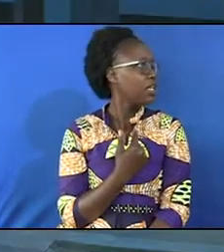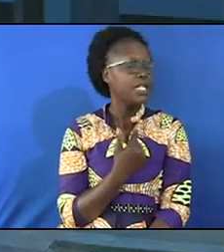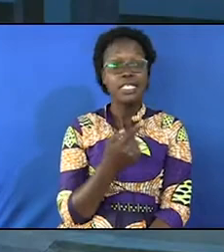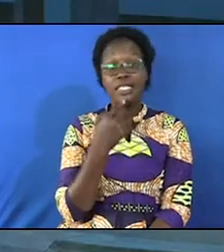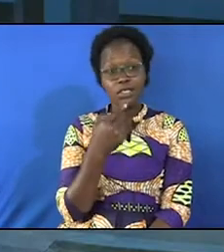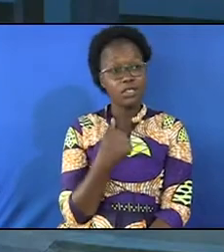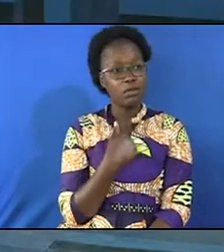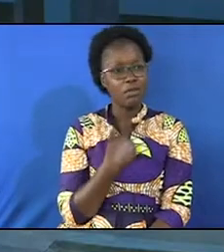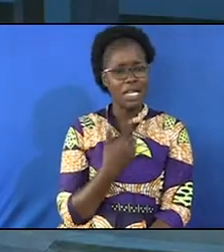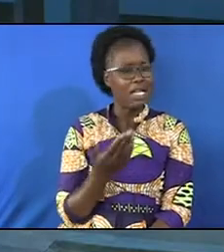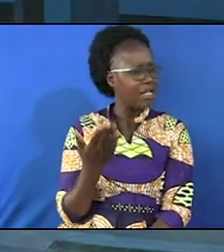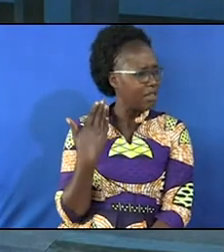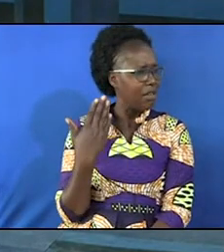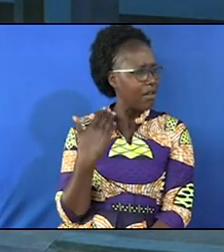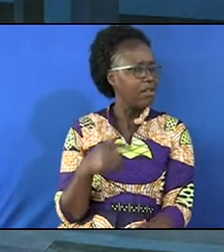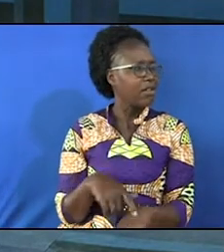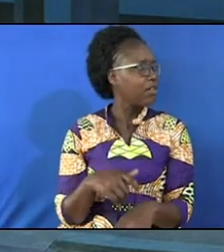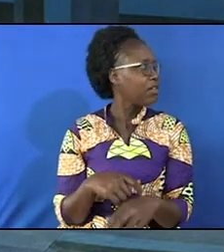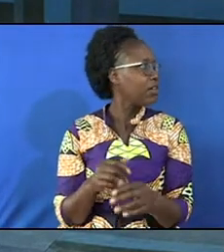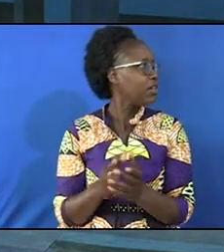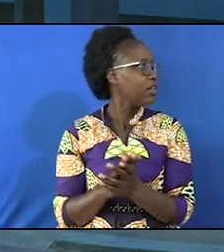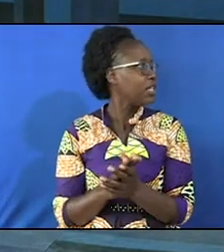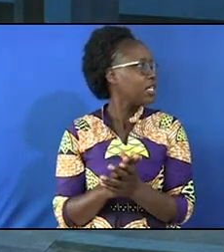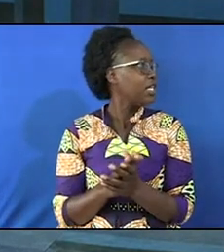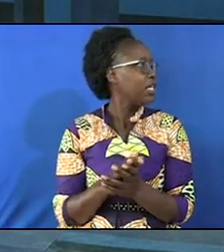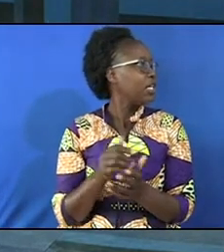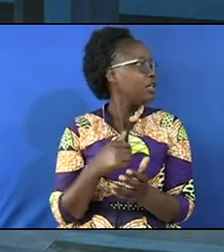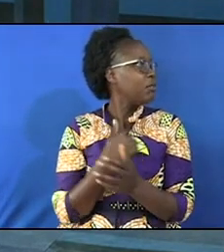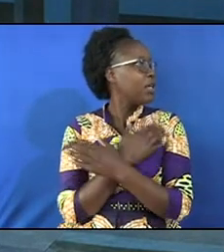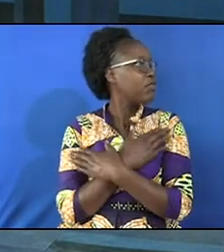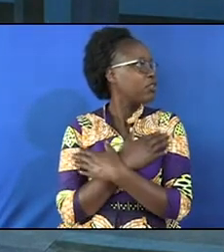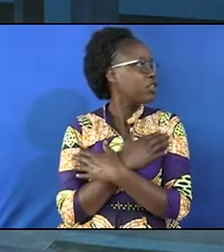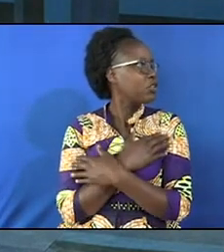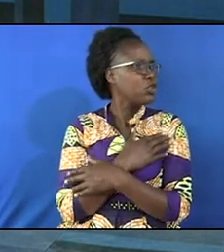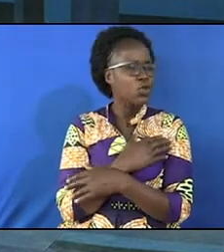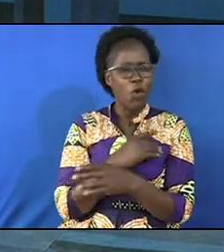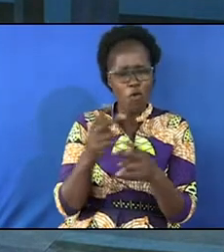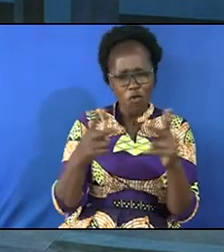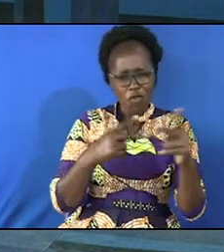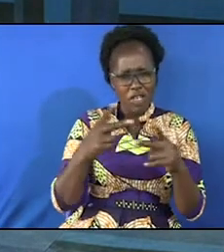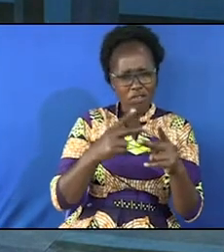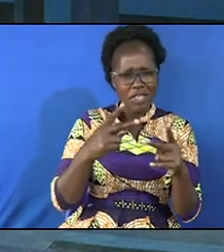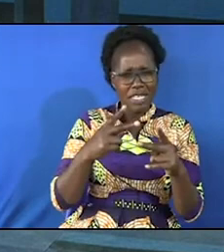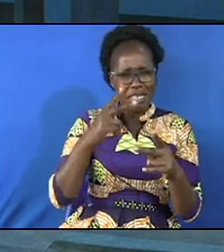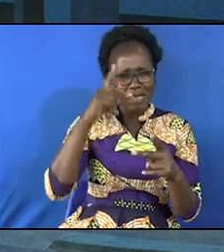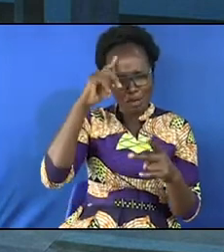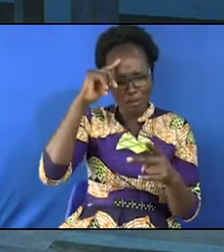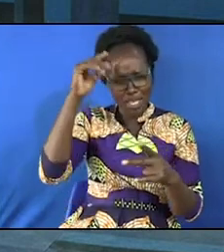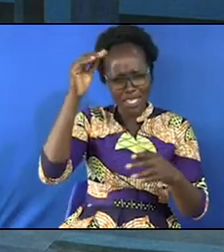told me not long ago and he said my friend you are too black to make it to heaven